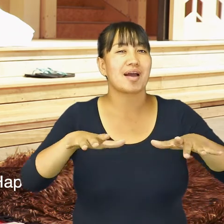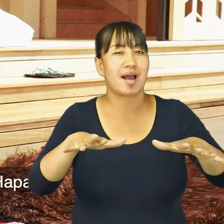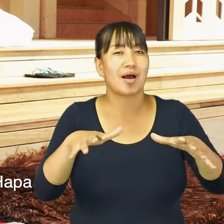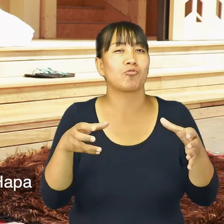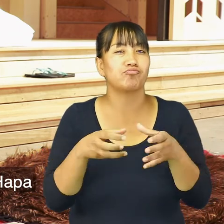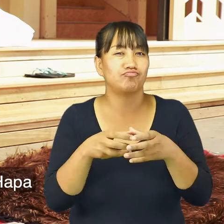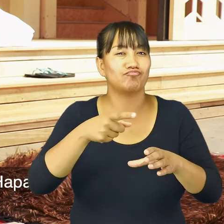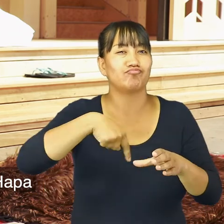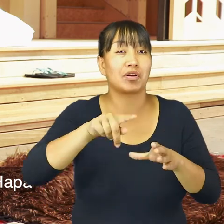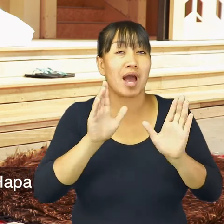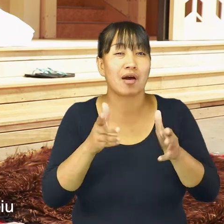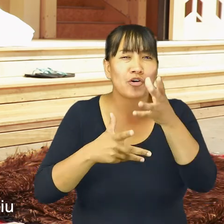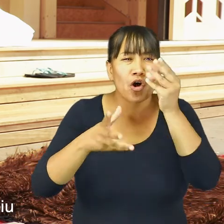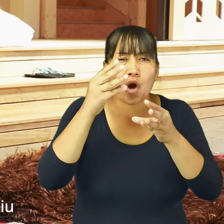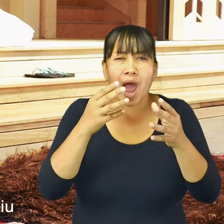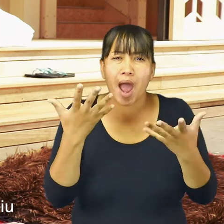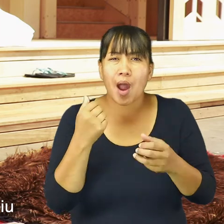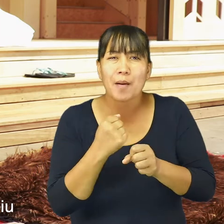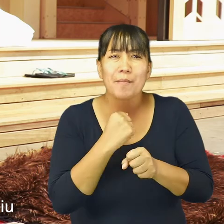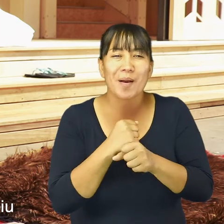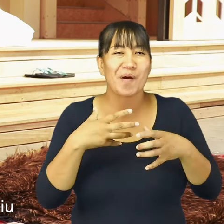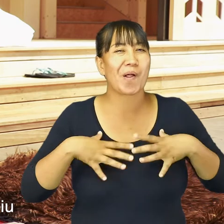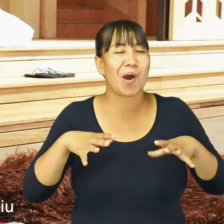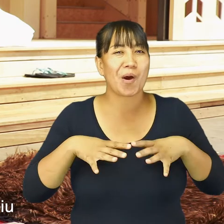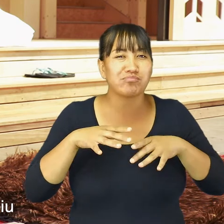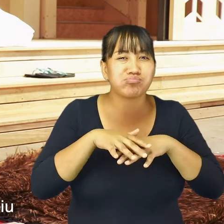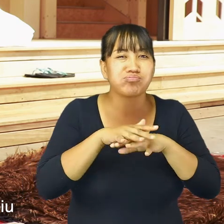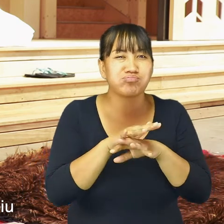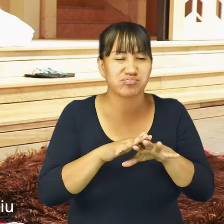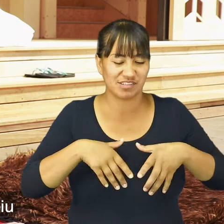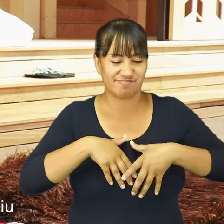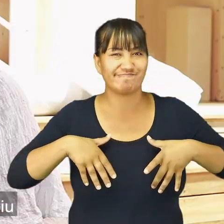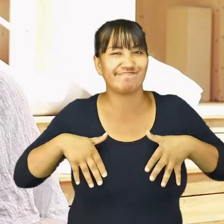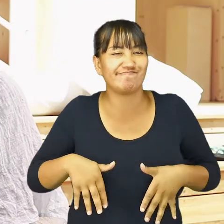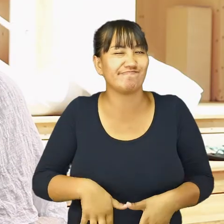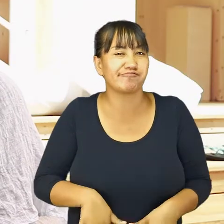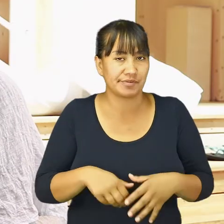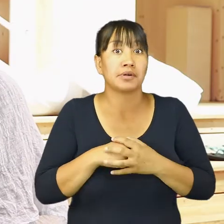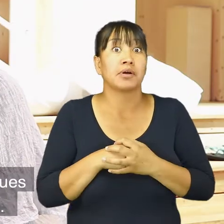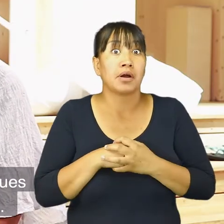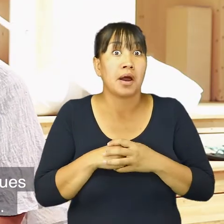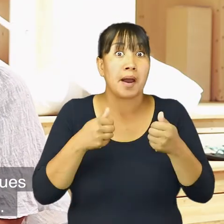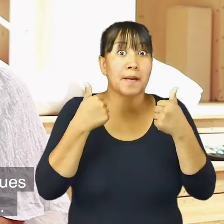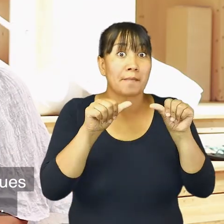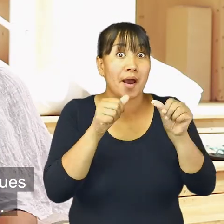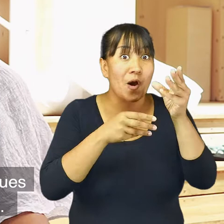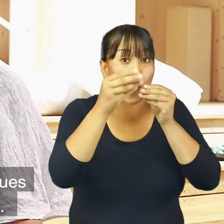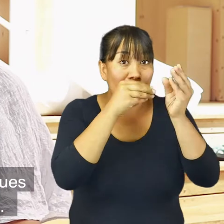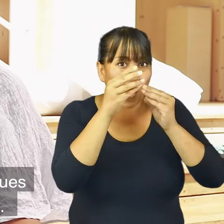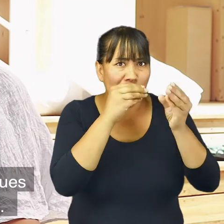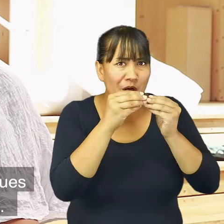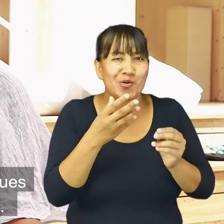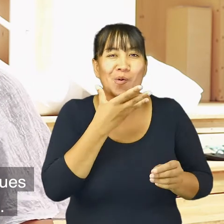So we had to learn to make our own pew-pew. And so some of